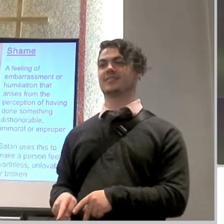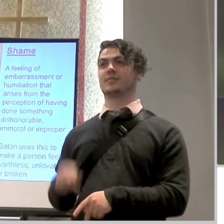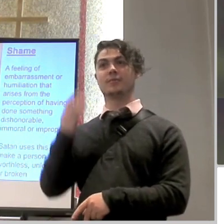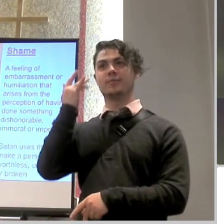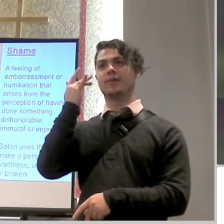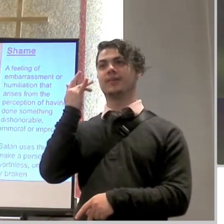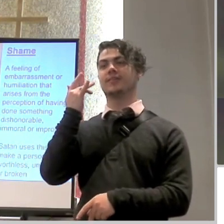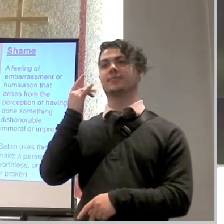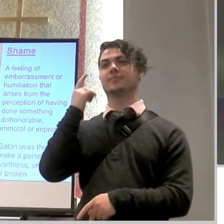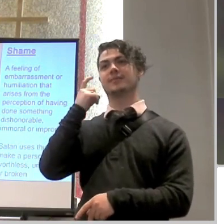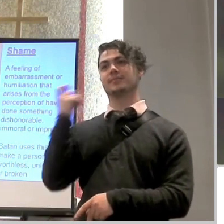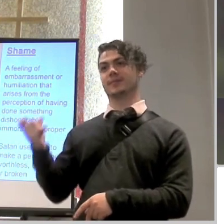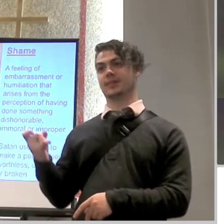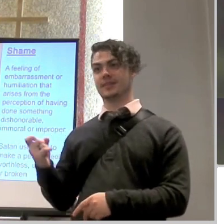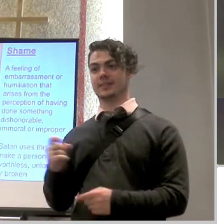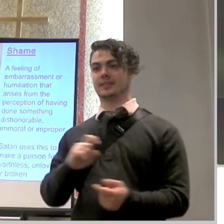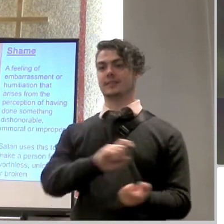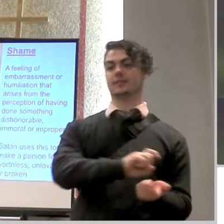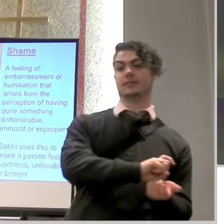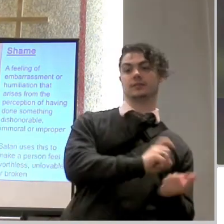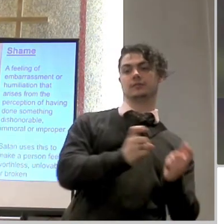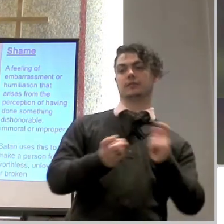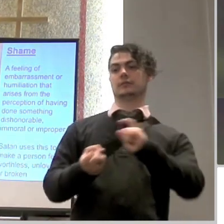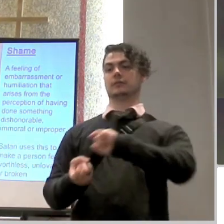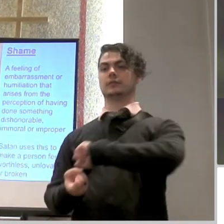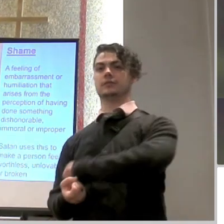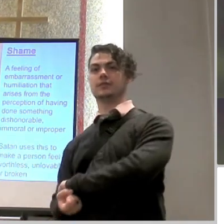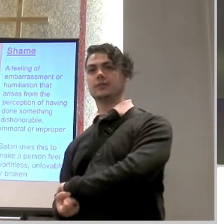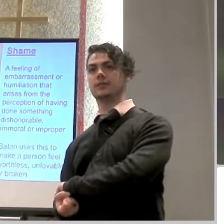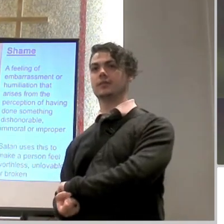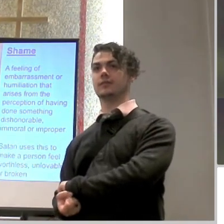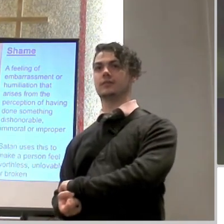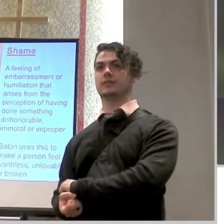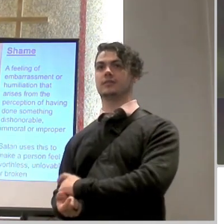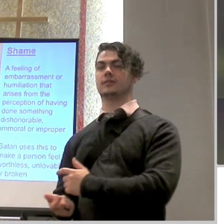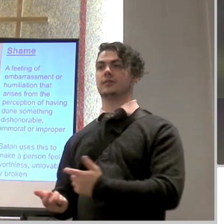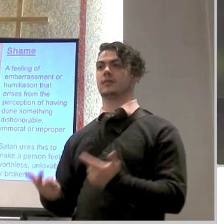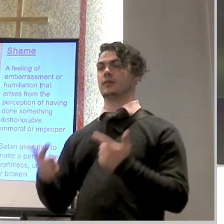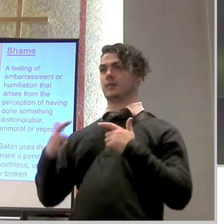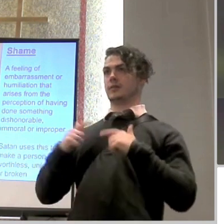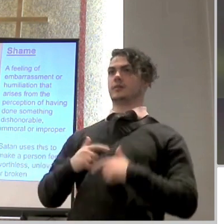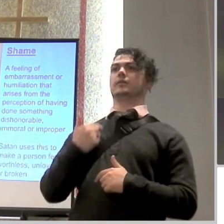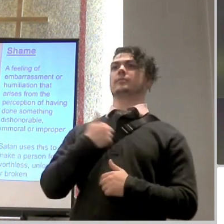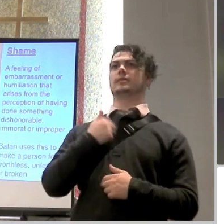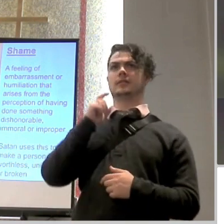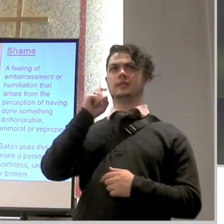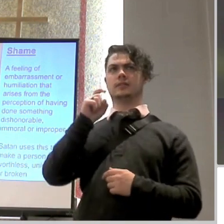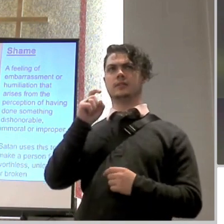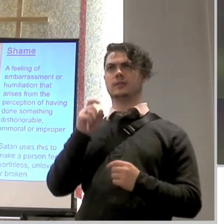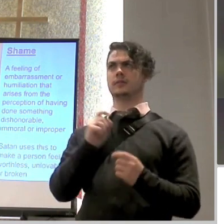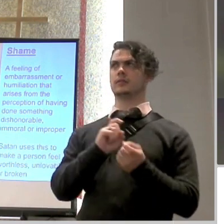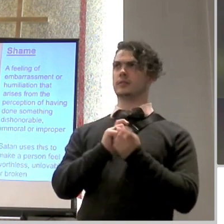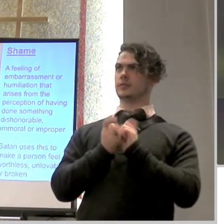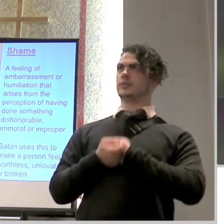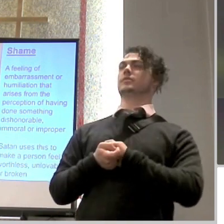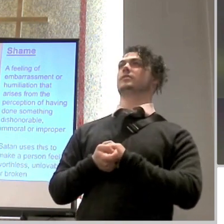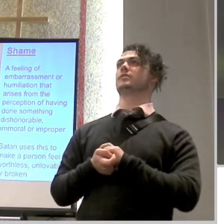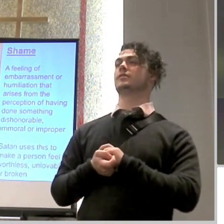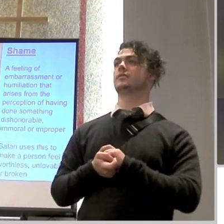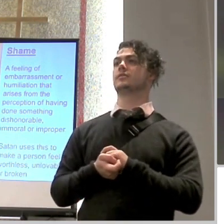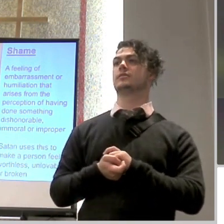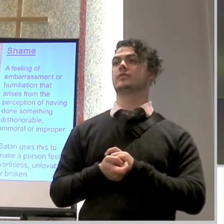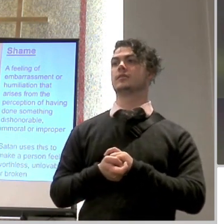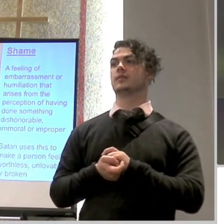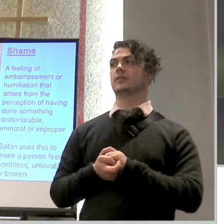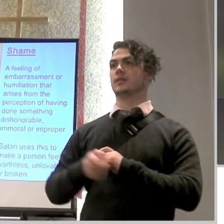why because that transition left me in a in an unstable spot and now i'm wrestling i'm wrestling with who god says